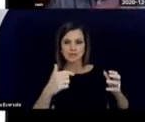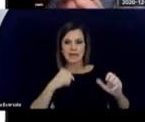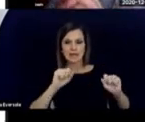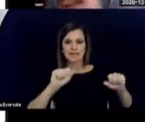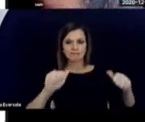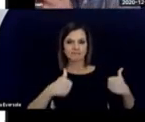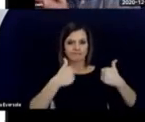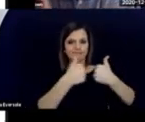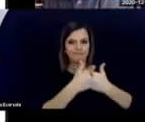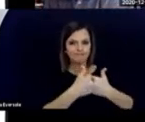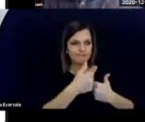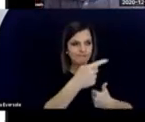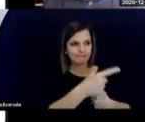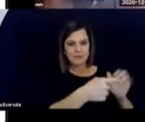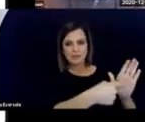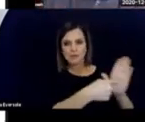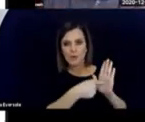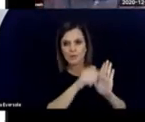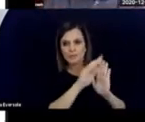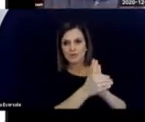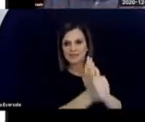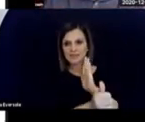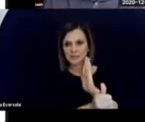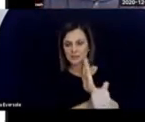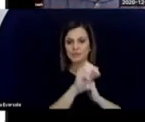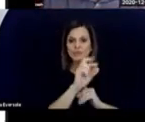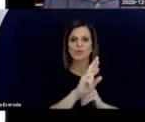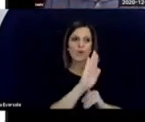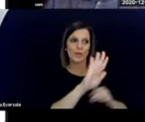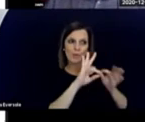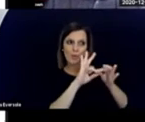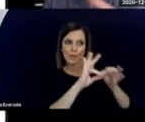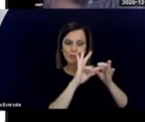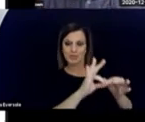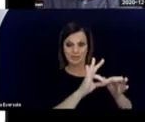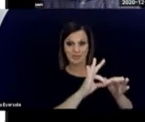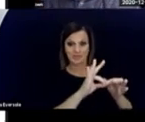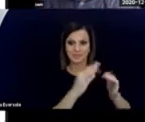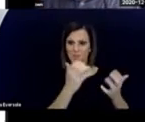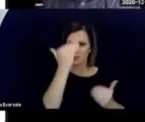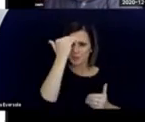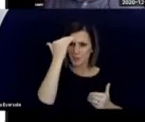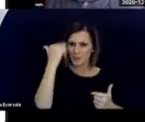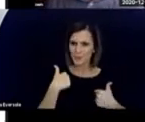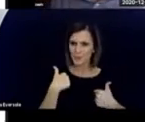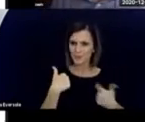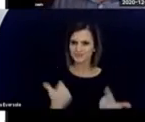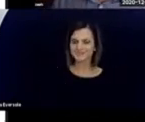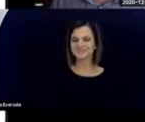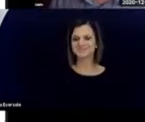far I can stretch them in demonstrating their skills or their cooperation.